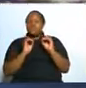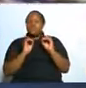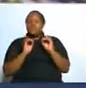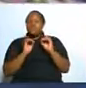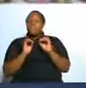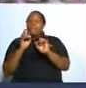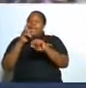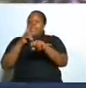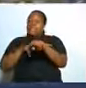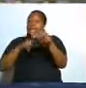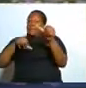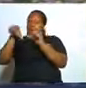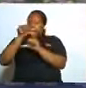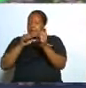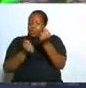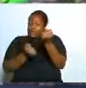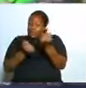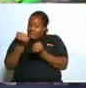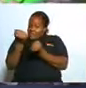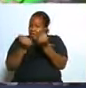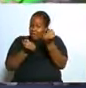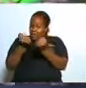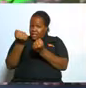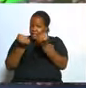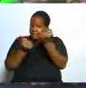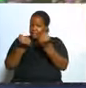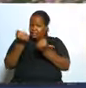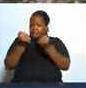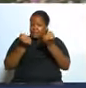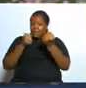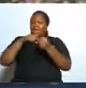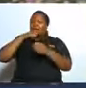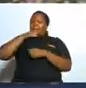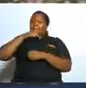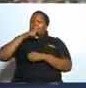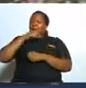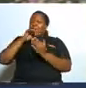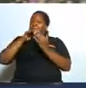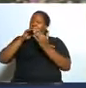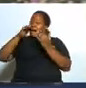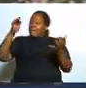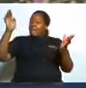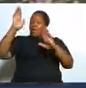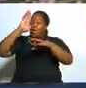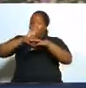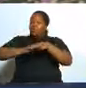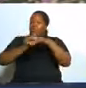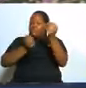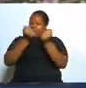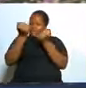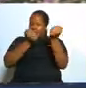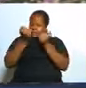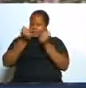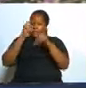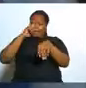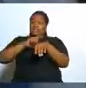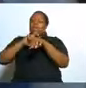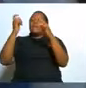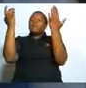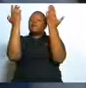when it comes to driving men are very good driving at night